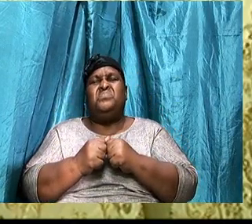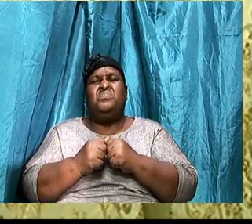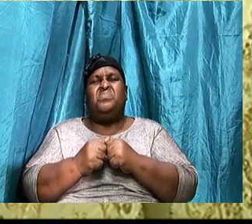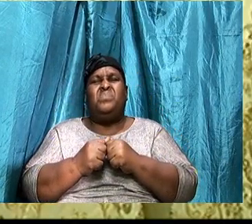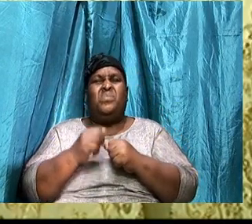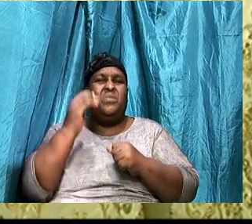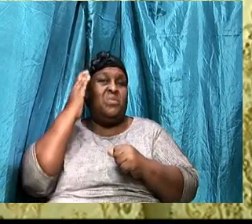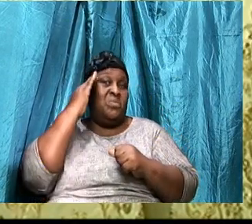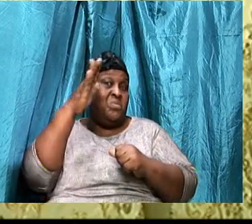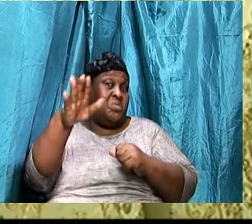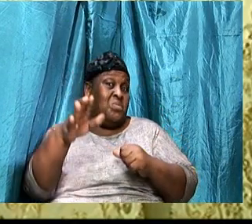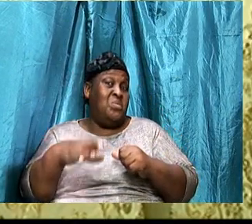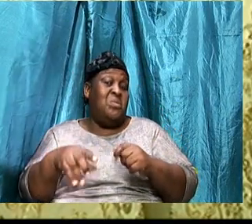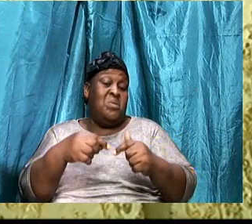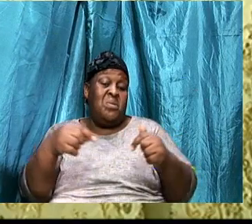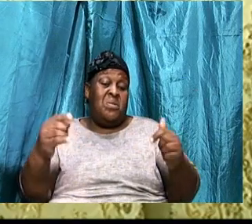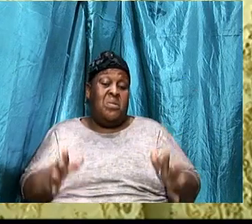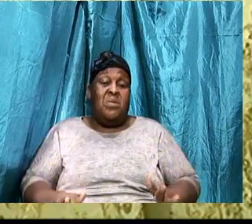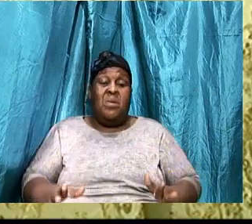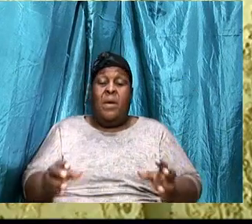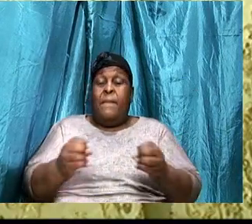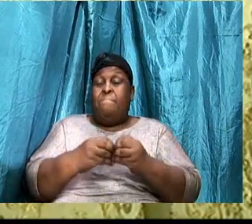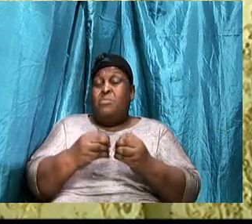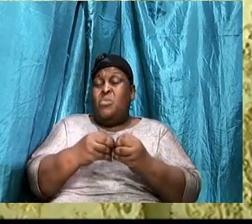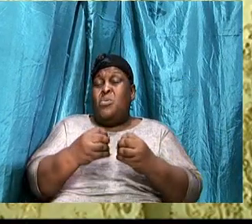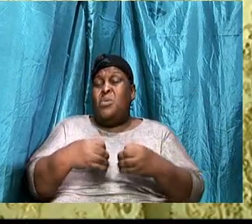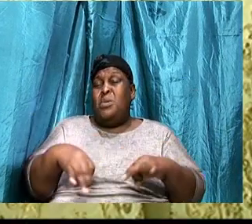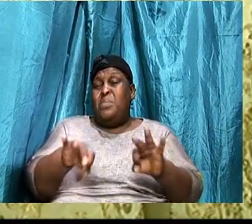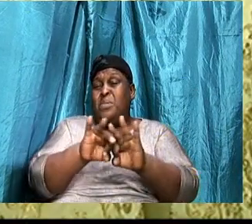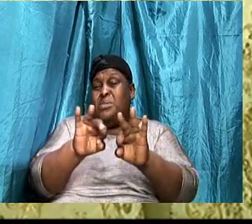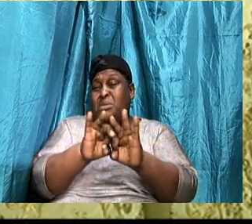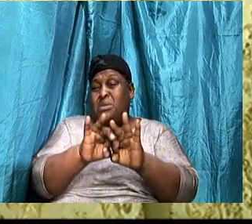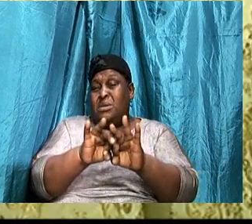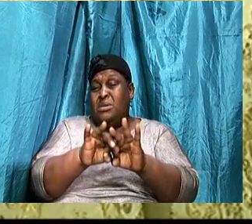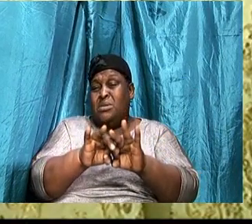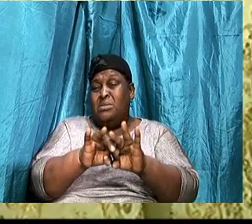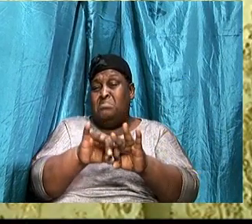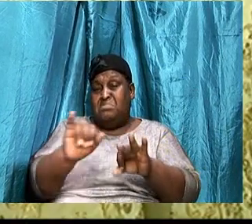is even more extremely important that we know ourselves.